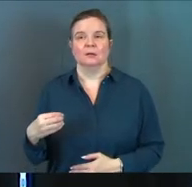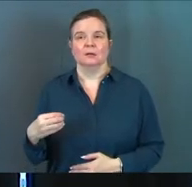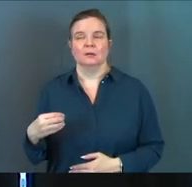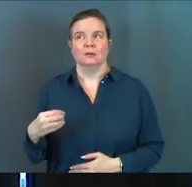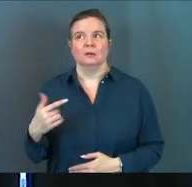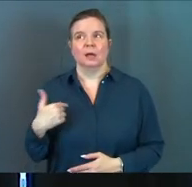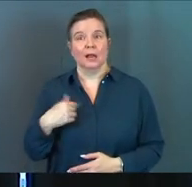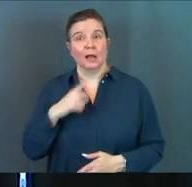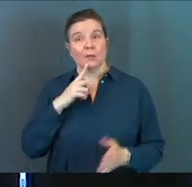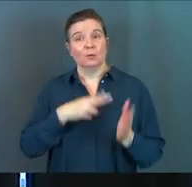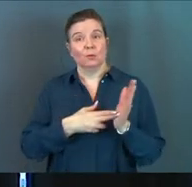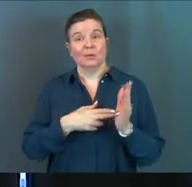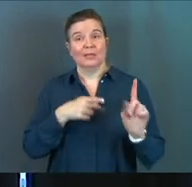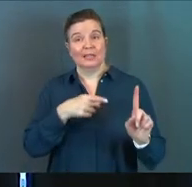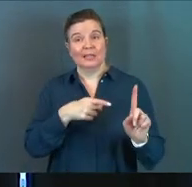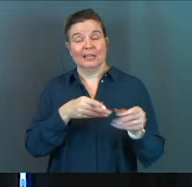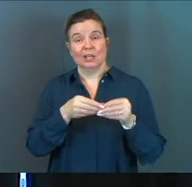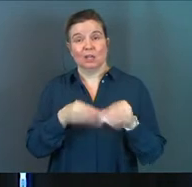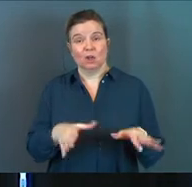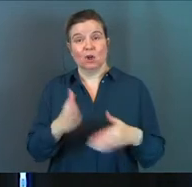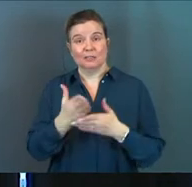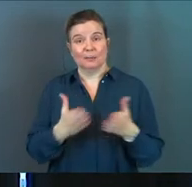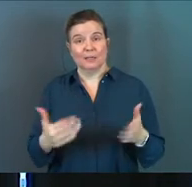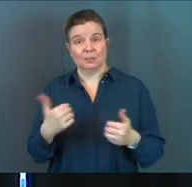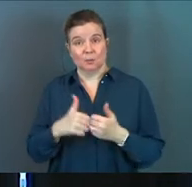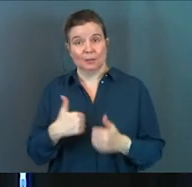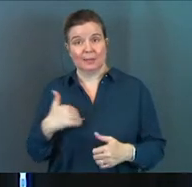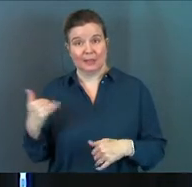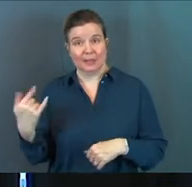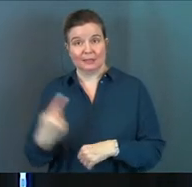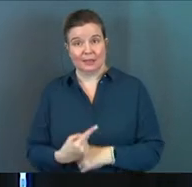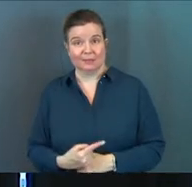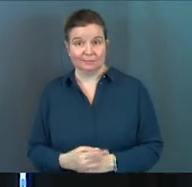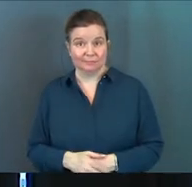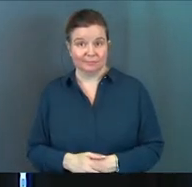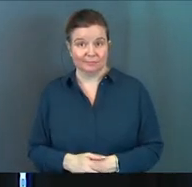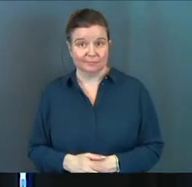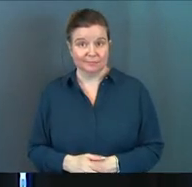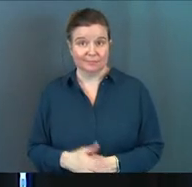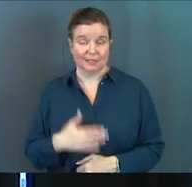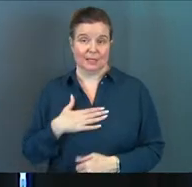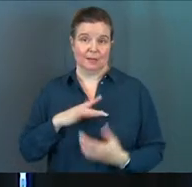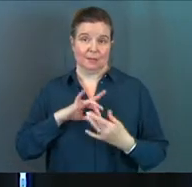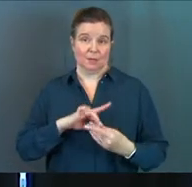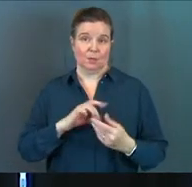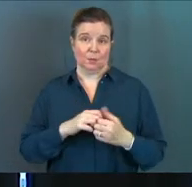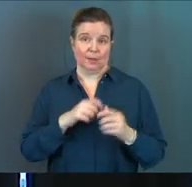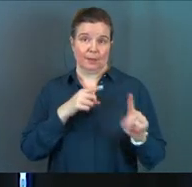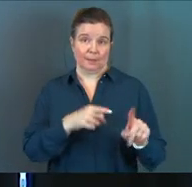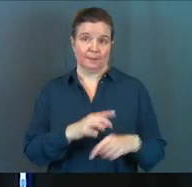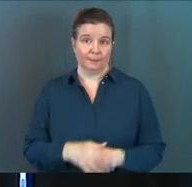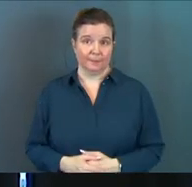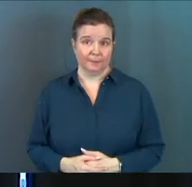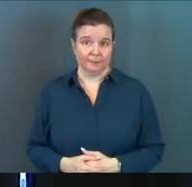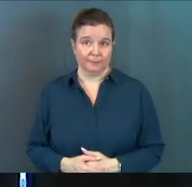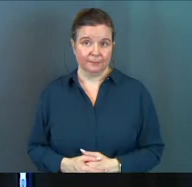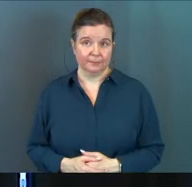And I'll be real. He lost some things with me that day in my relationship with him.